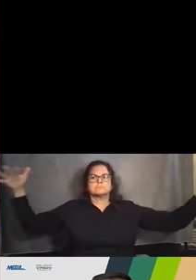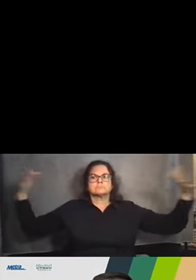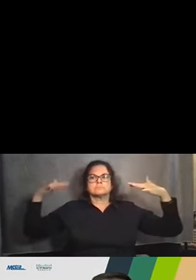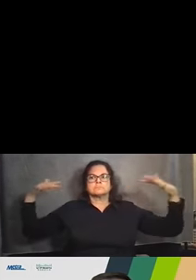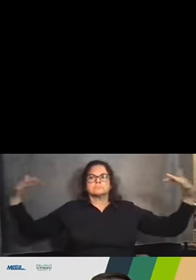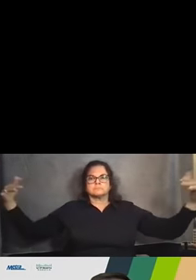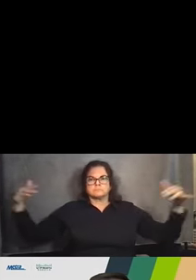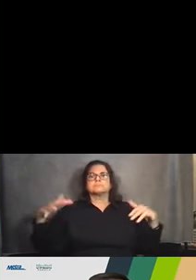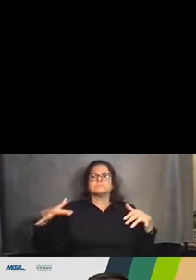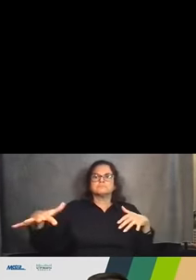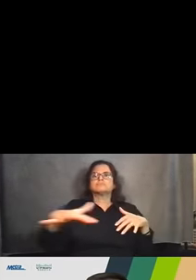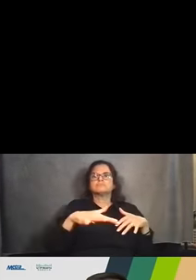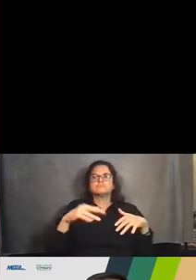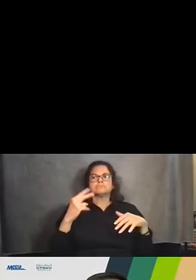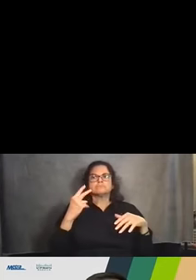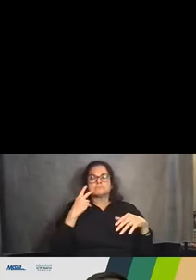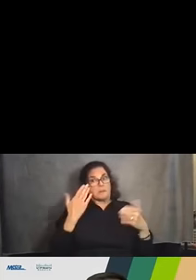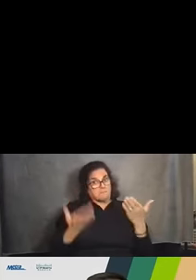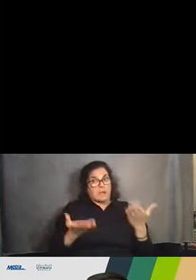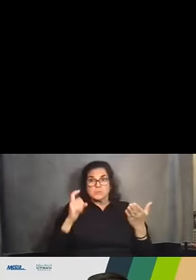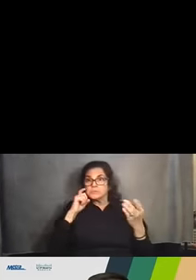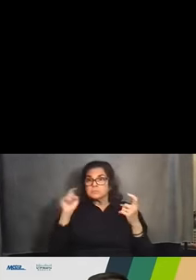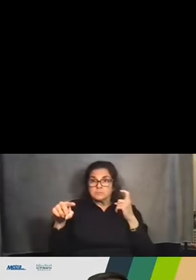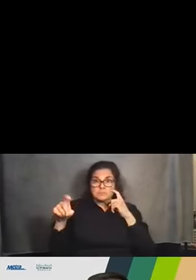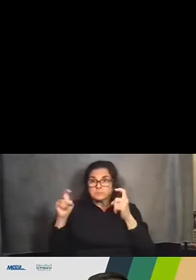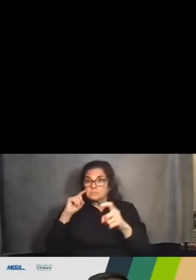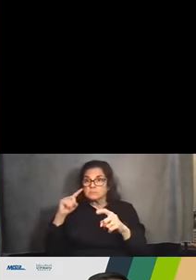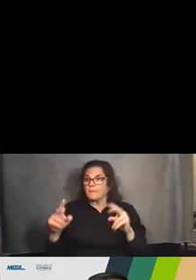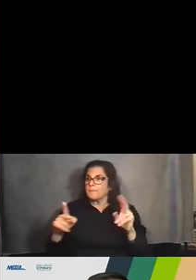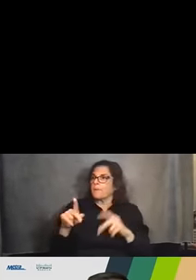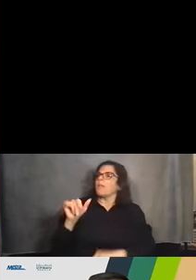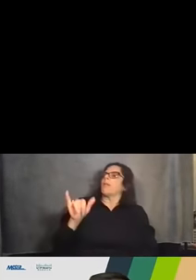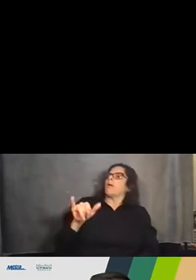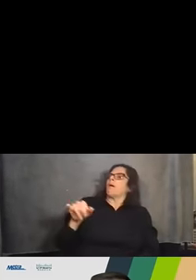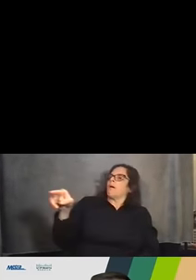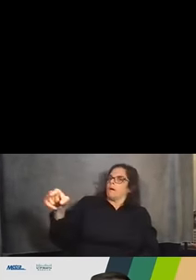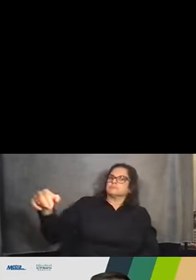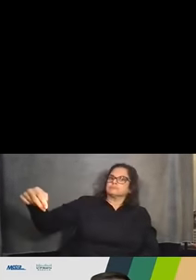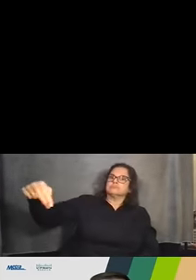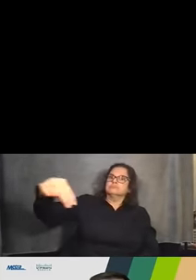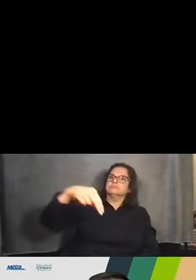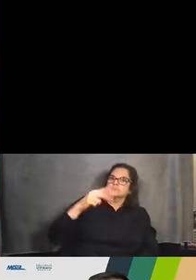You may have seen some of our team members out doing these measurements in previous months.